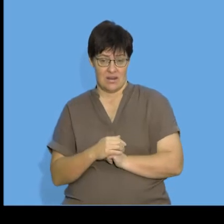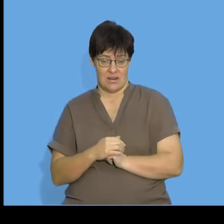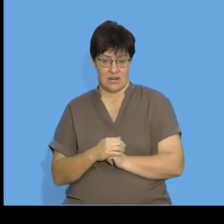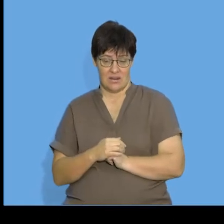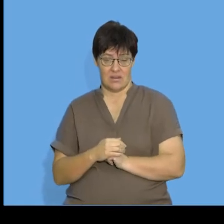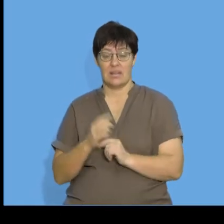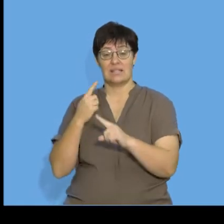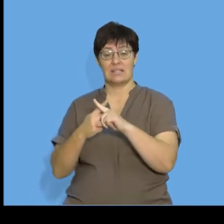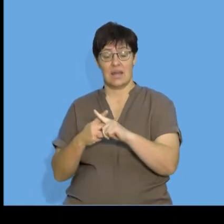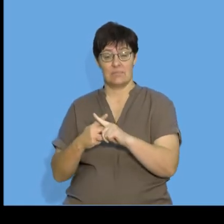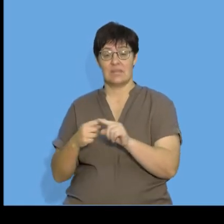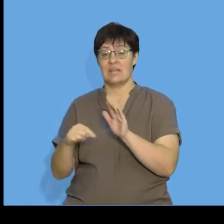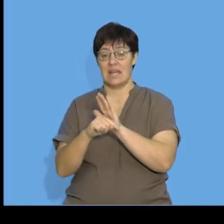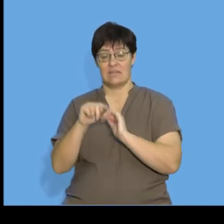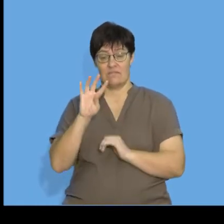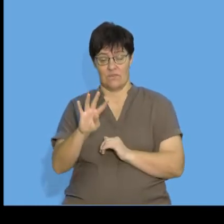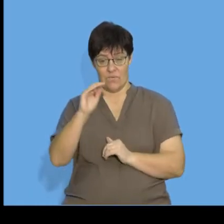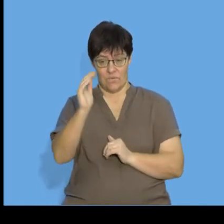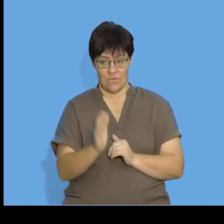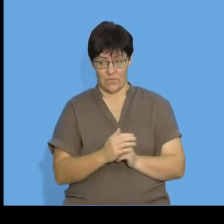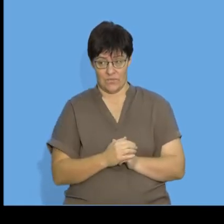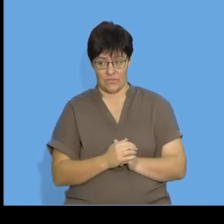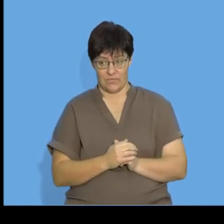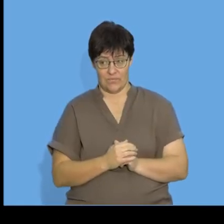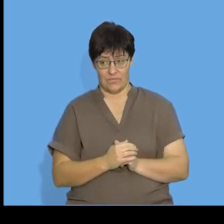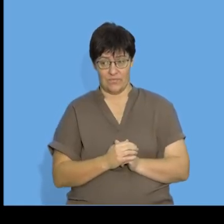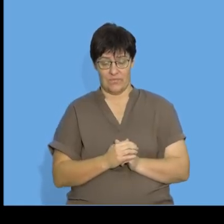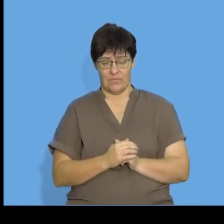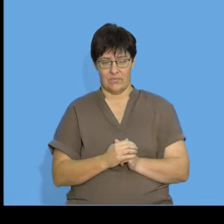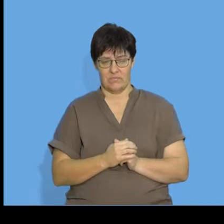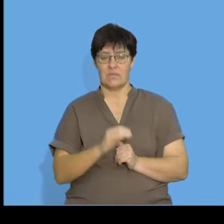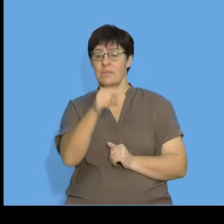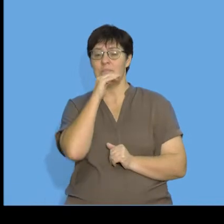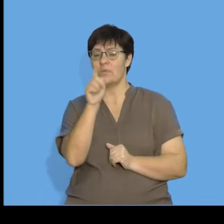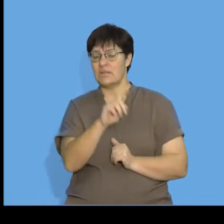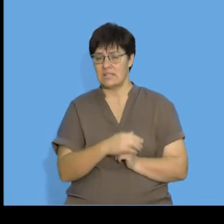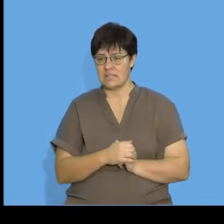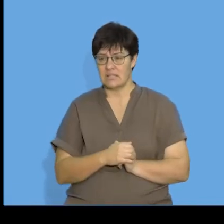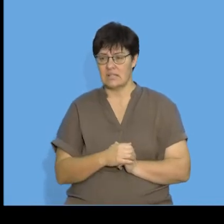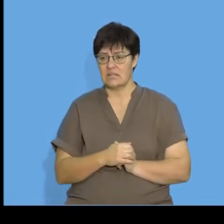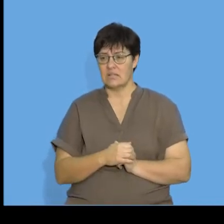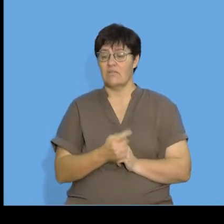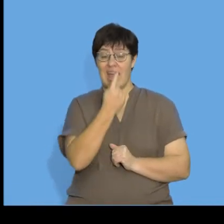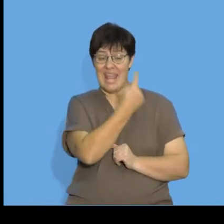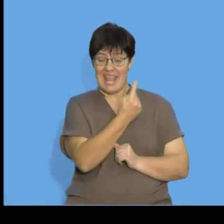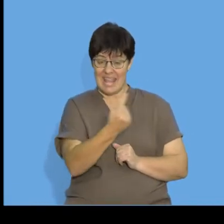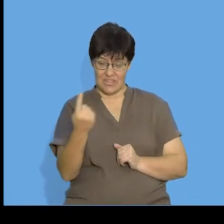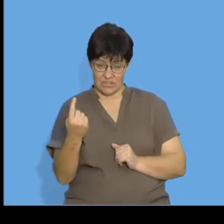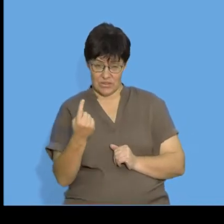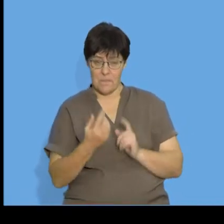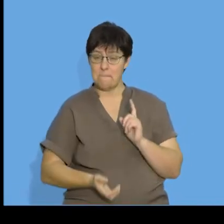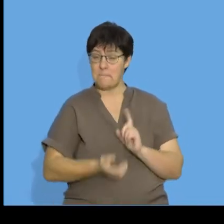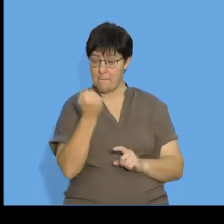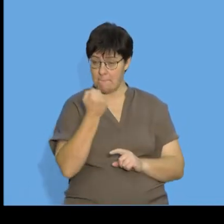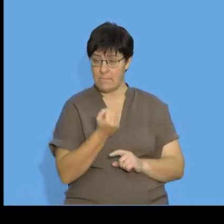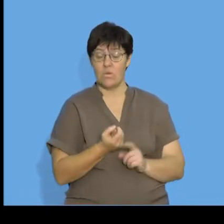times negative four. What this means is that the value of each term was